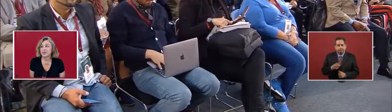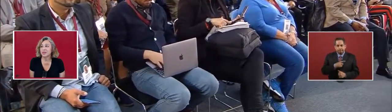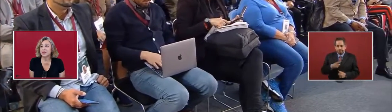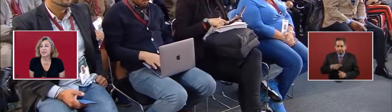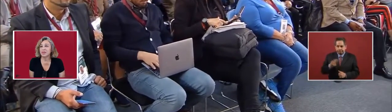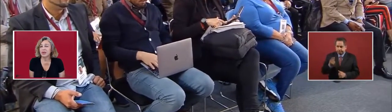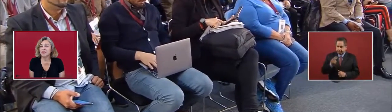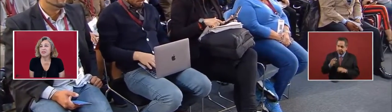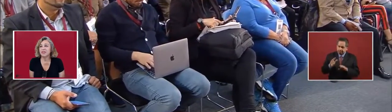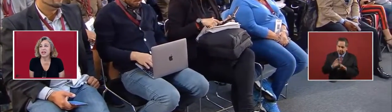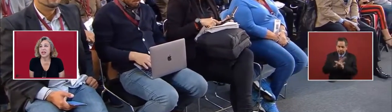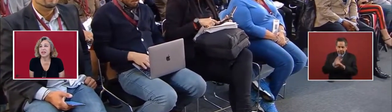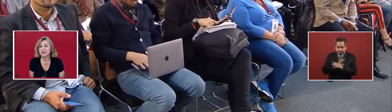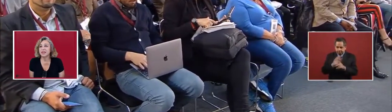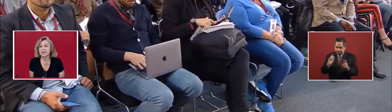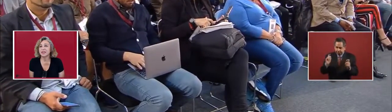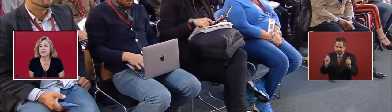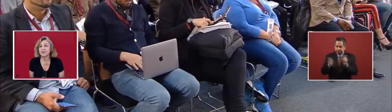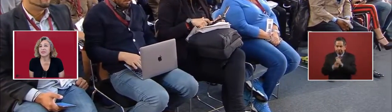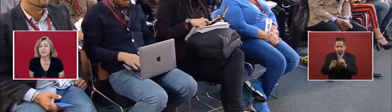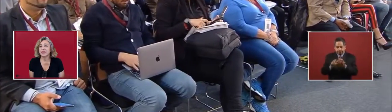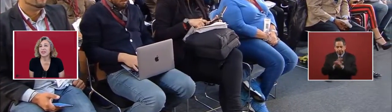So we have to change.